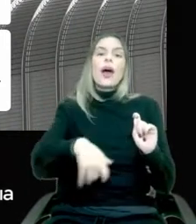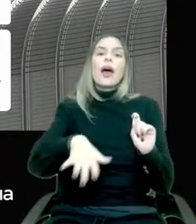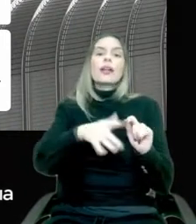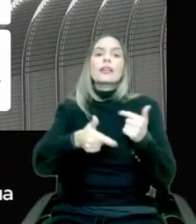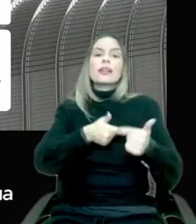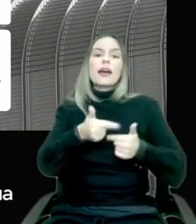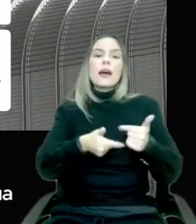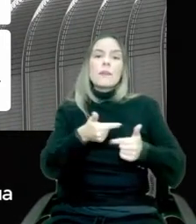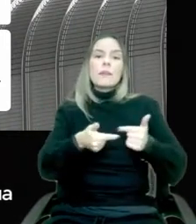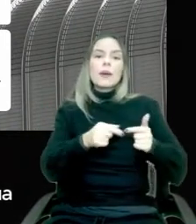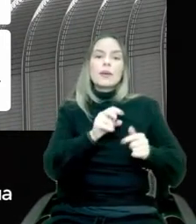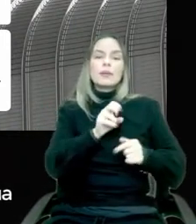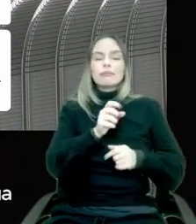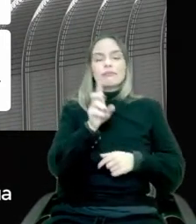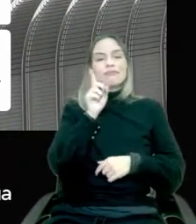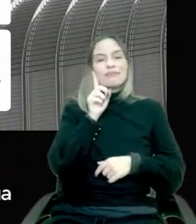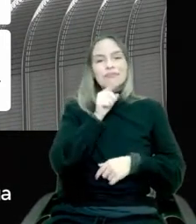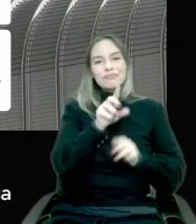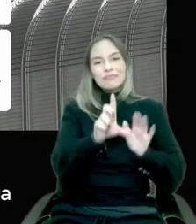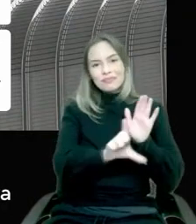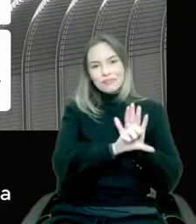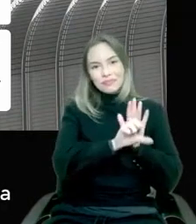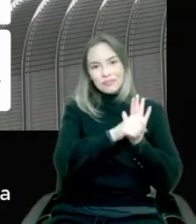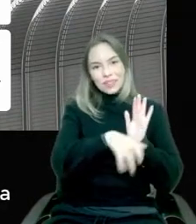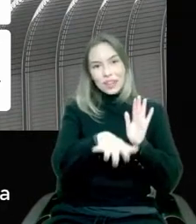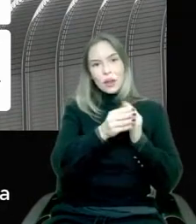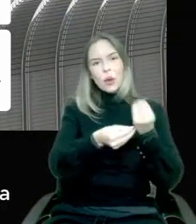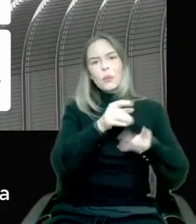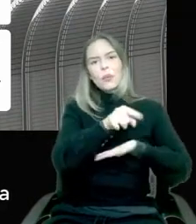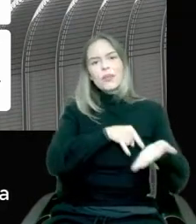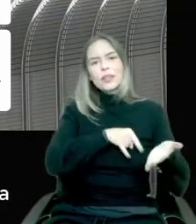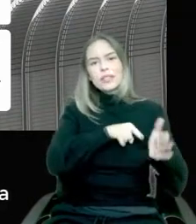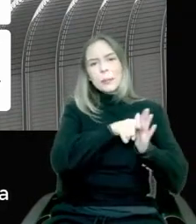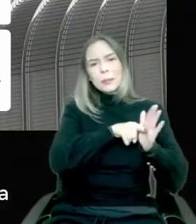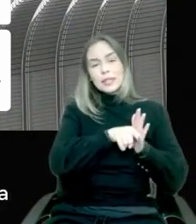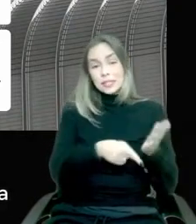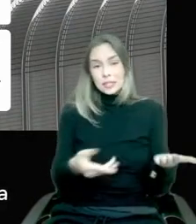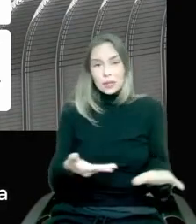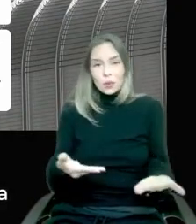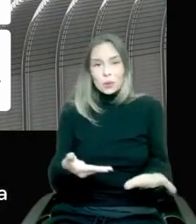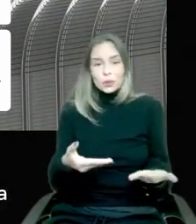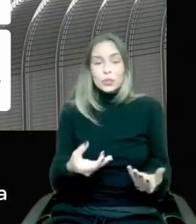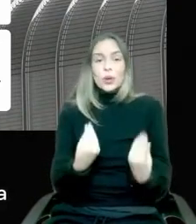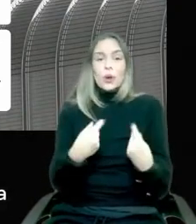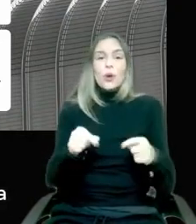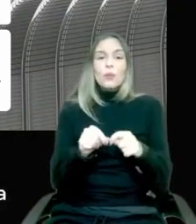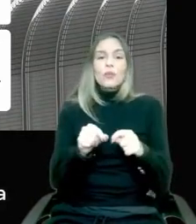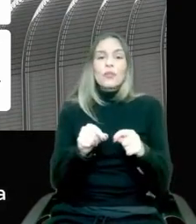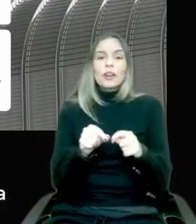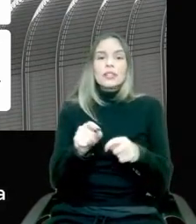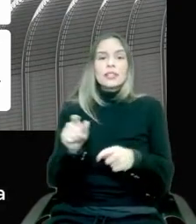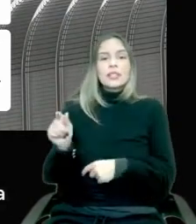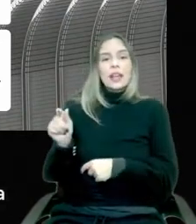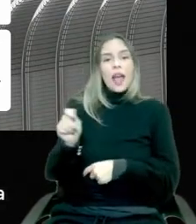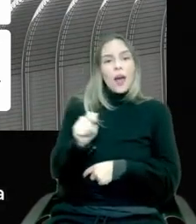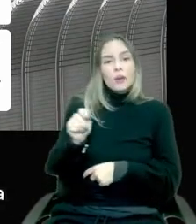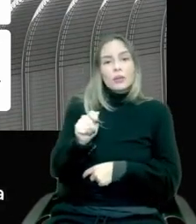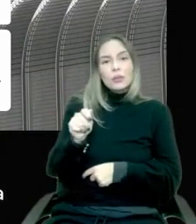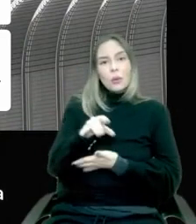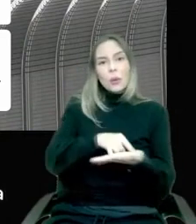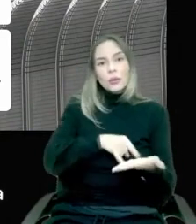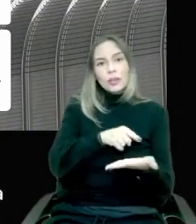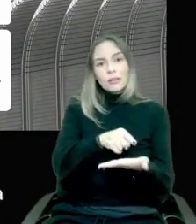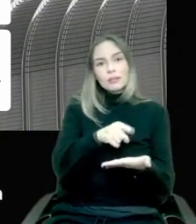for example. How do you do contract search today? What if I can automate that contract and say, right now, you have to search for every single